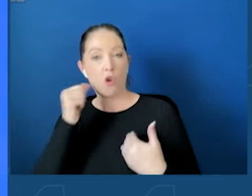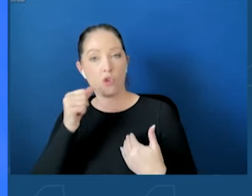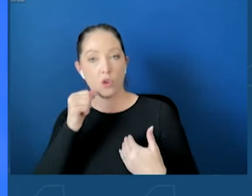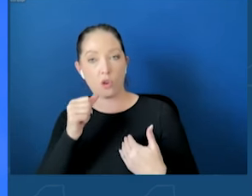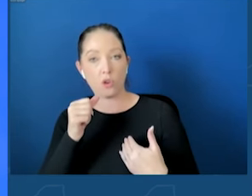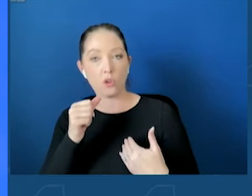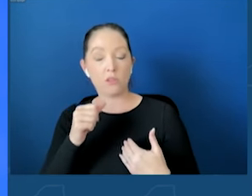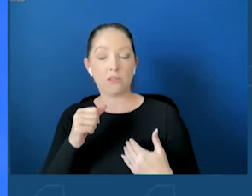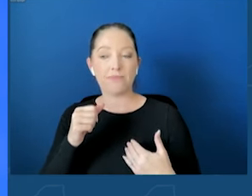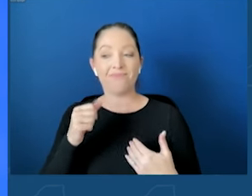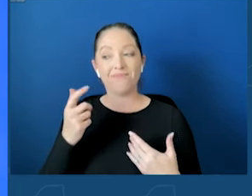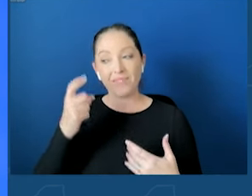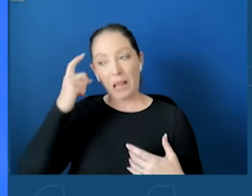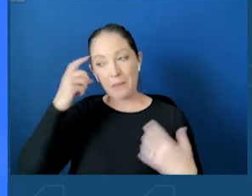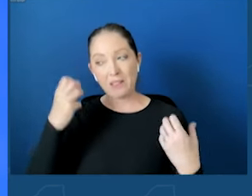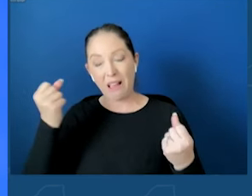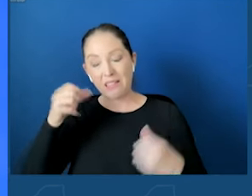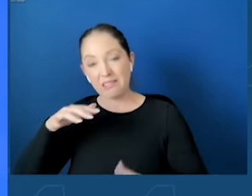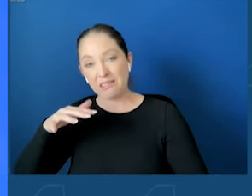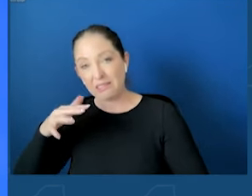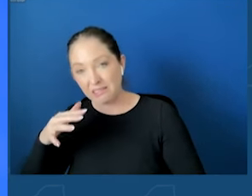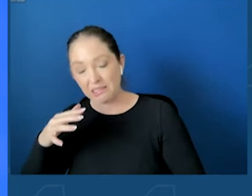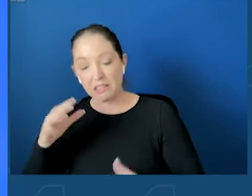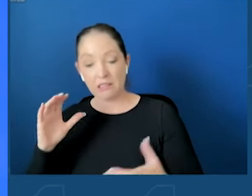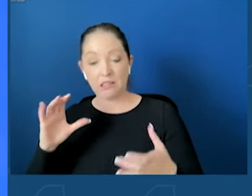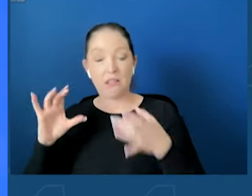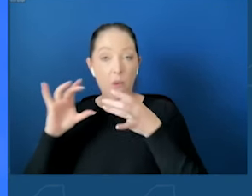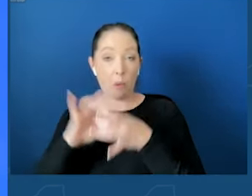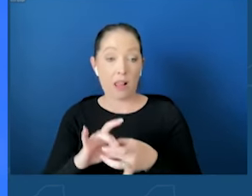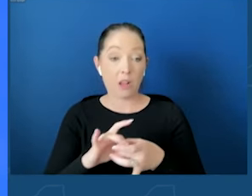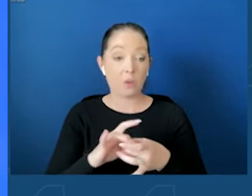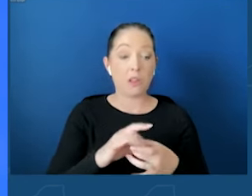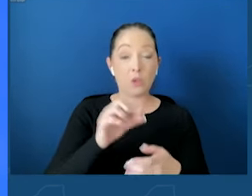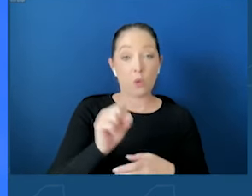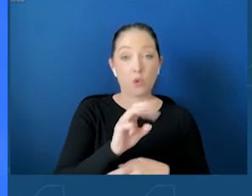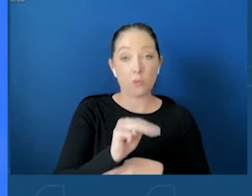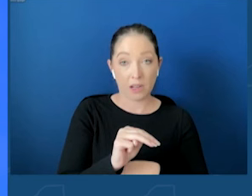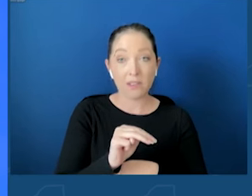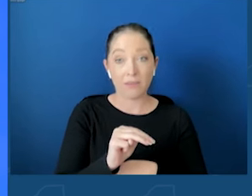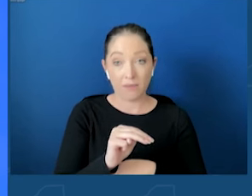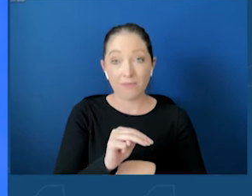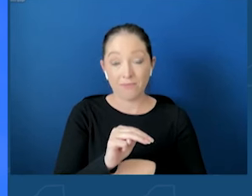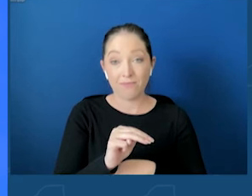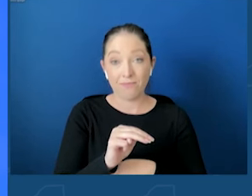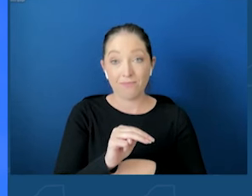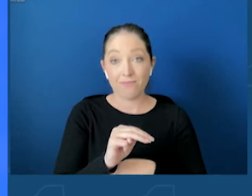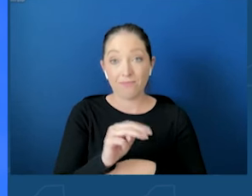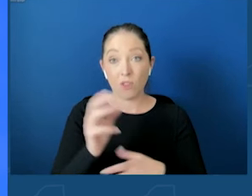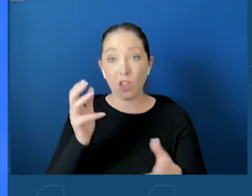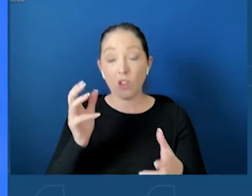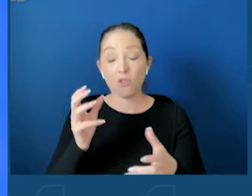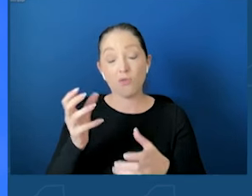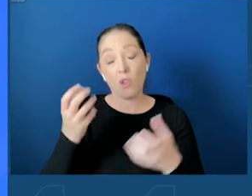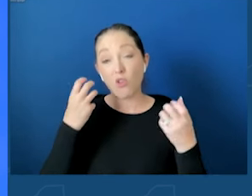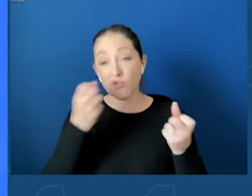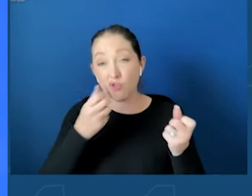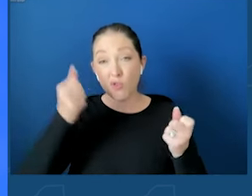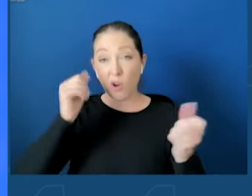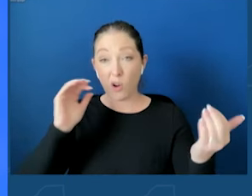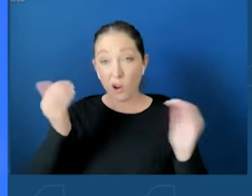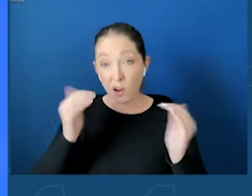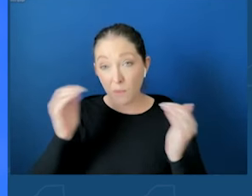use is stronger than the association between poor mental health and binge drinking, sexual